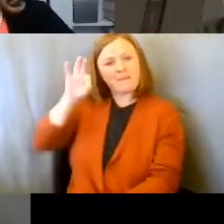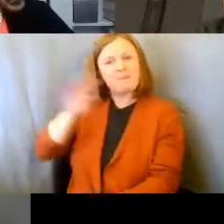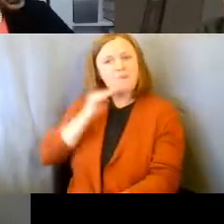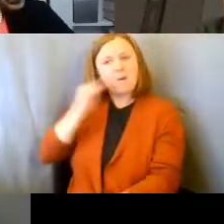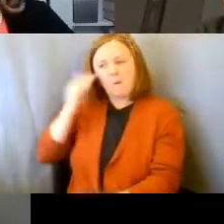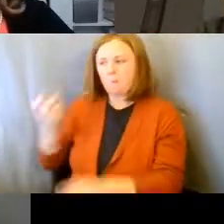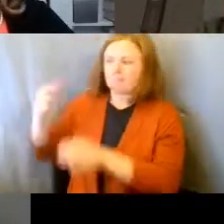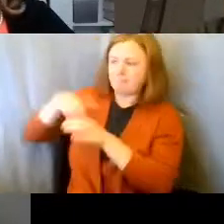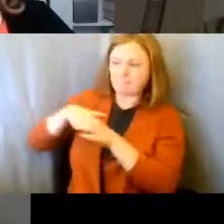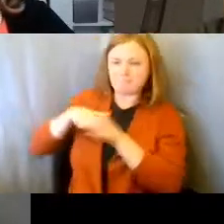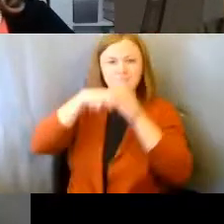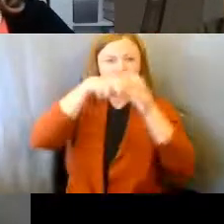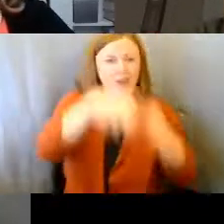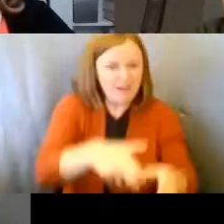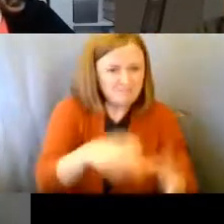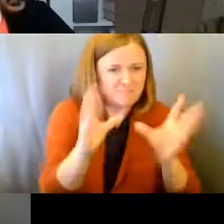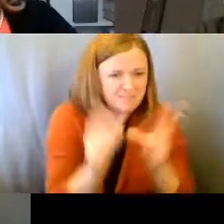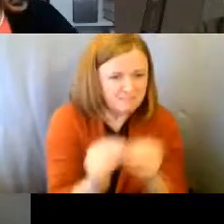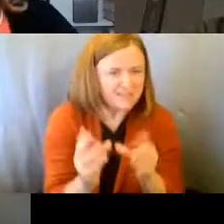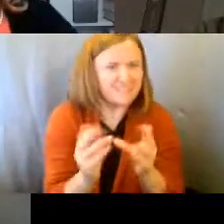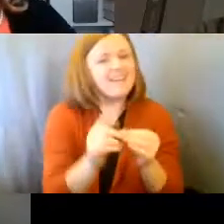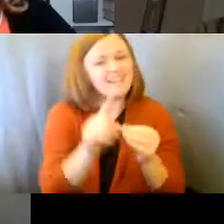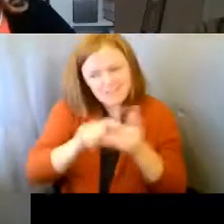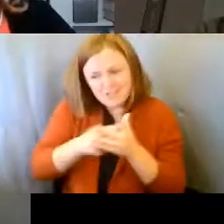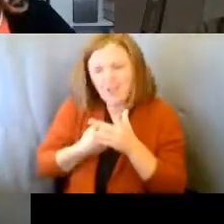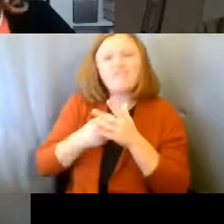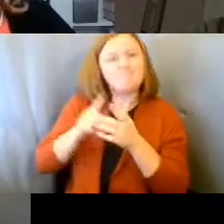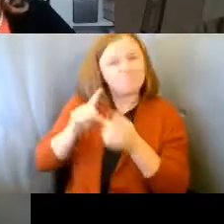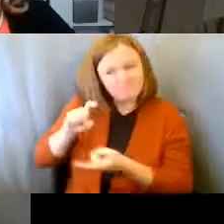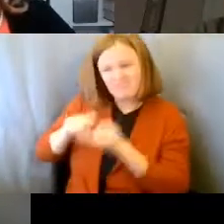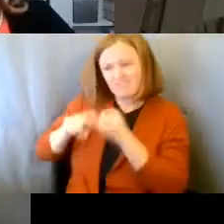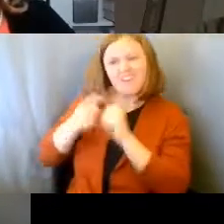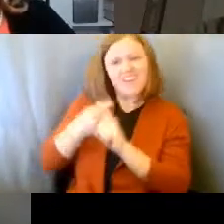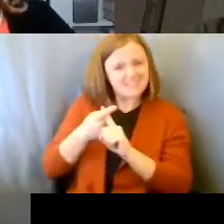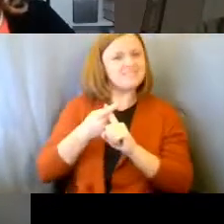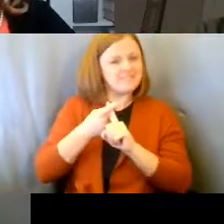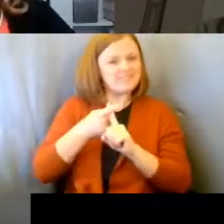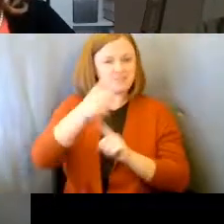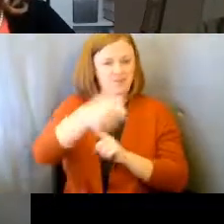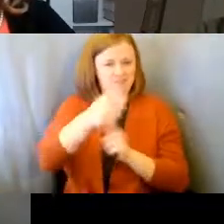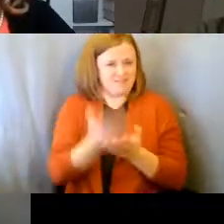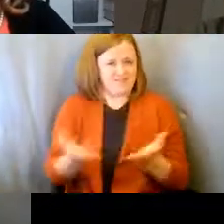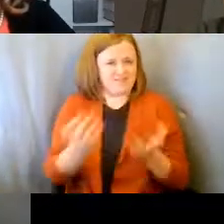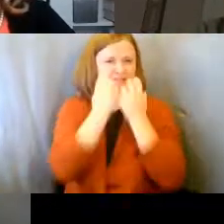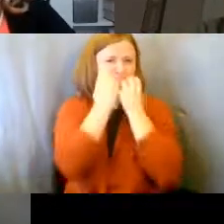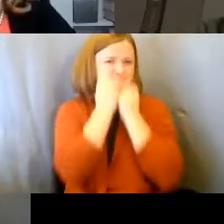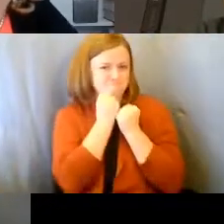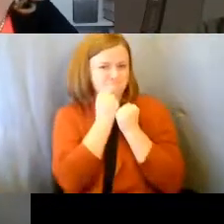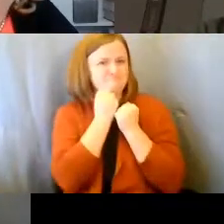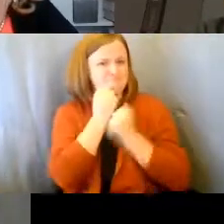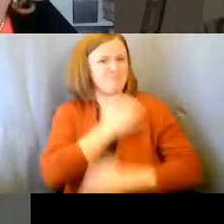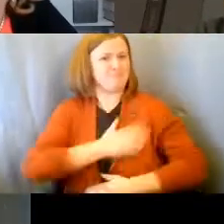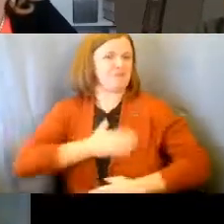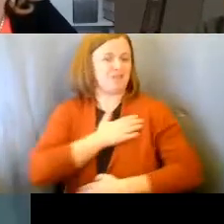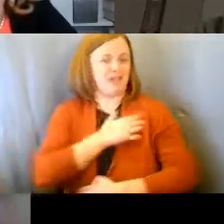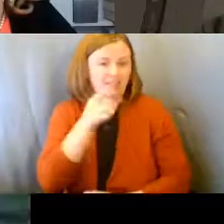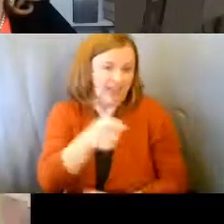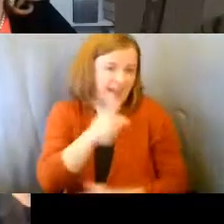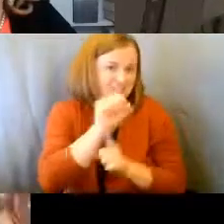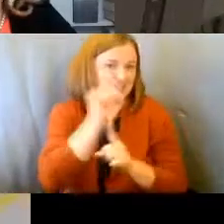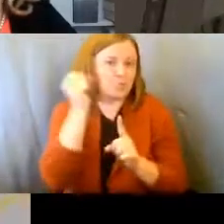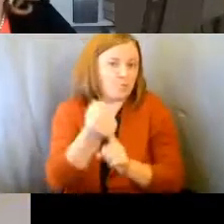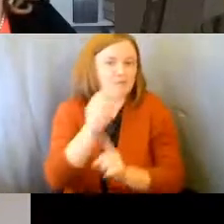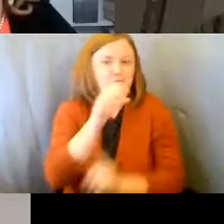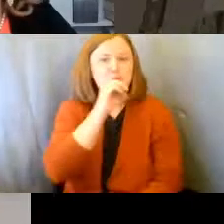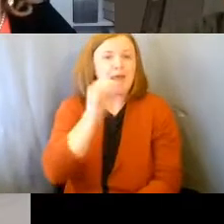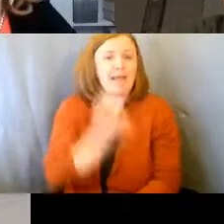hanging out with him and they started, you know, connecting around those things that are the most important to them, which in that situation